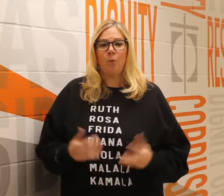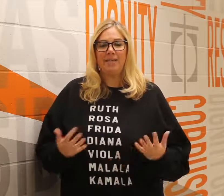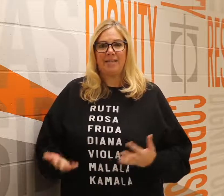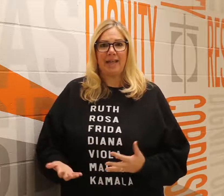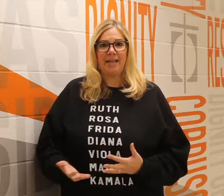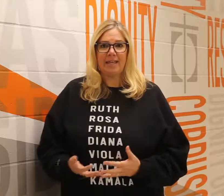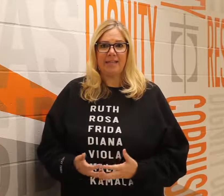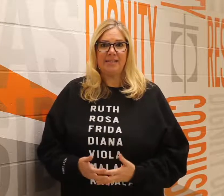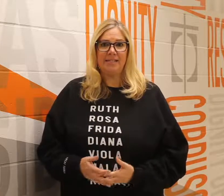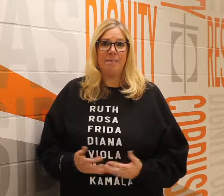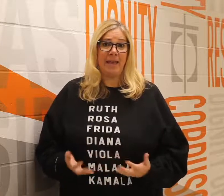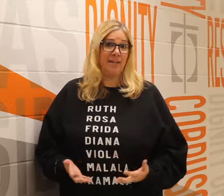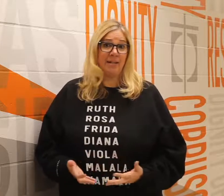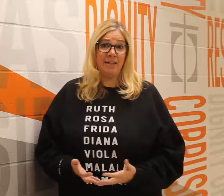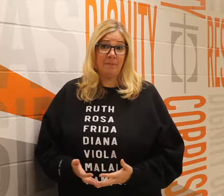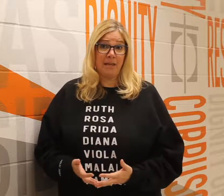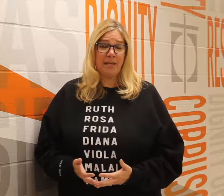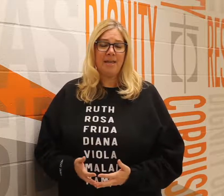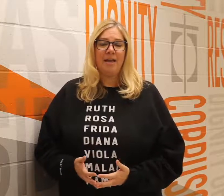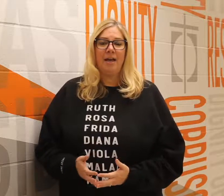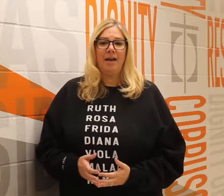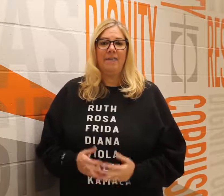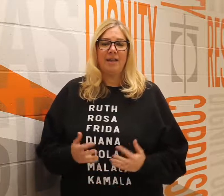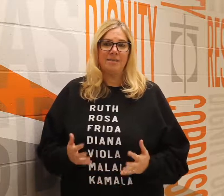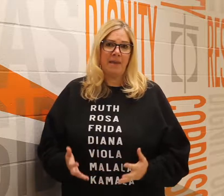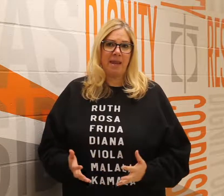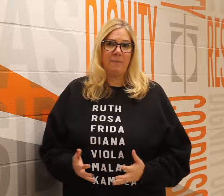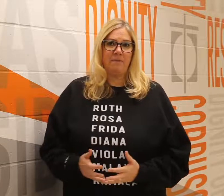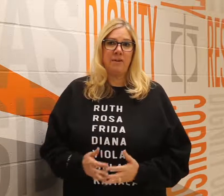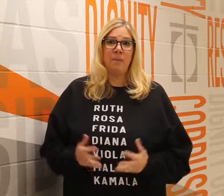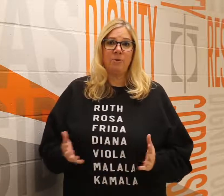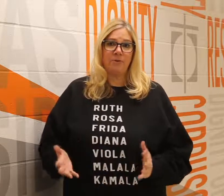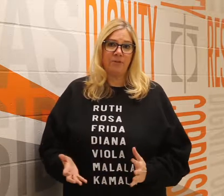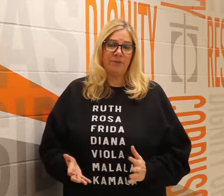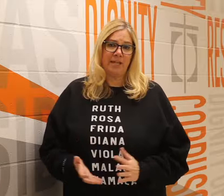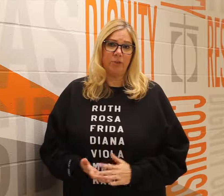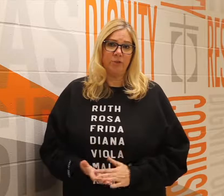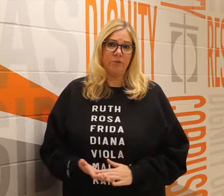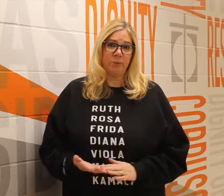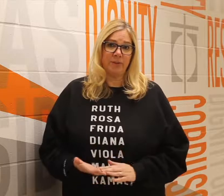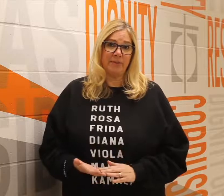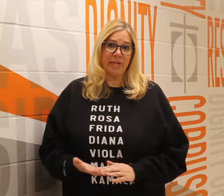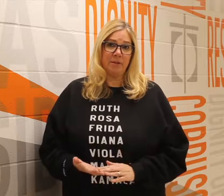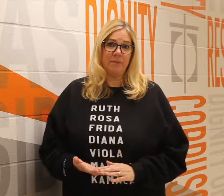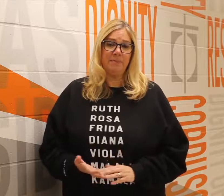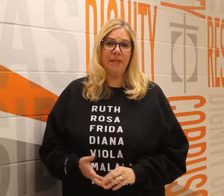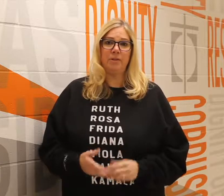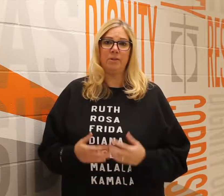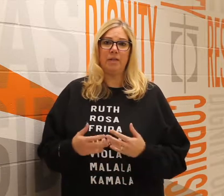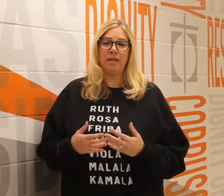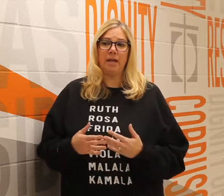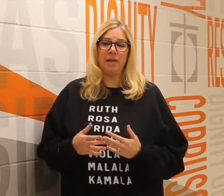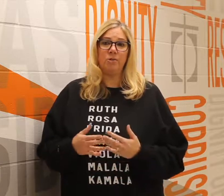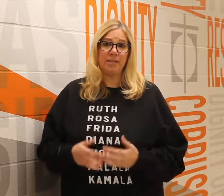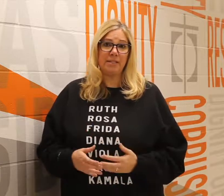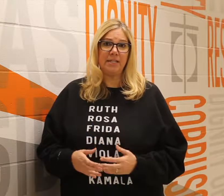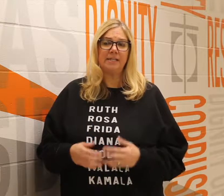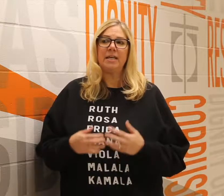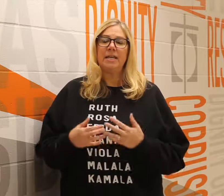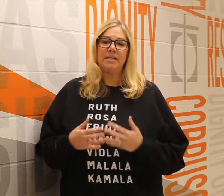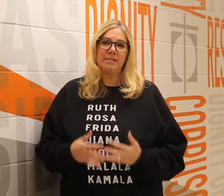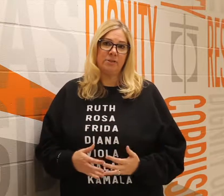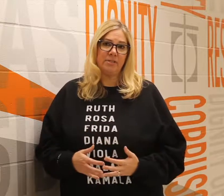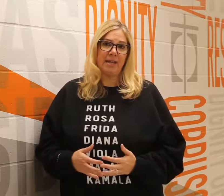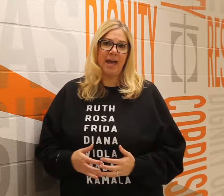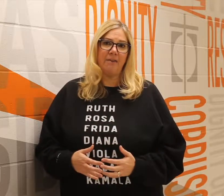and what seac is it's a mandated committee that is made up of a number of different stakeholders around the table including trustees